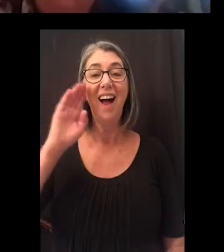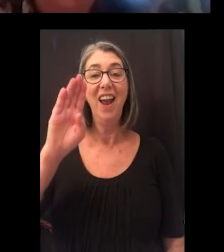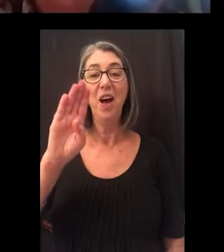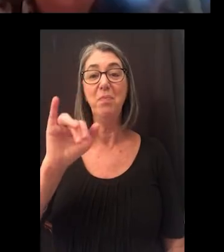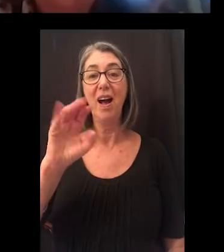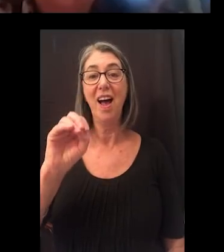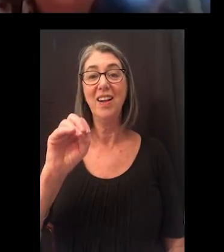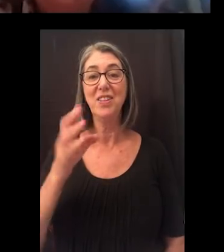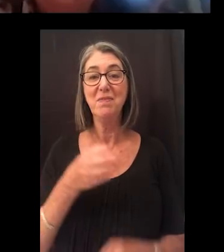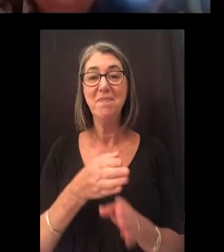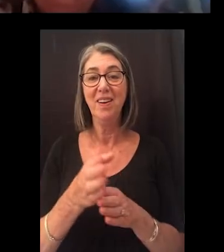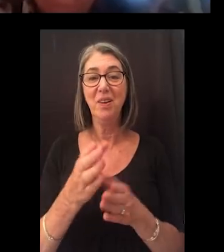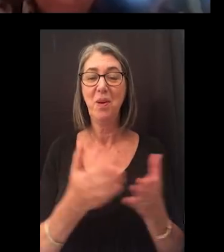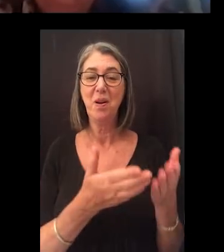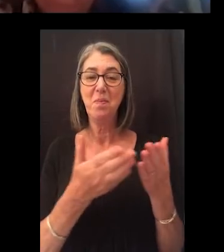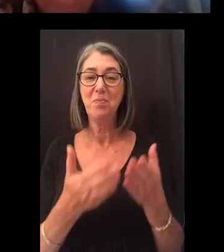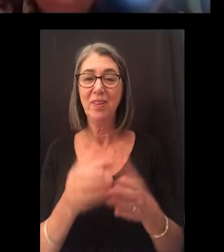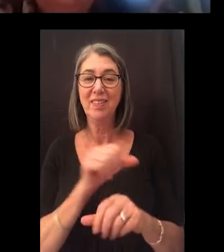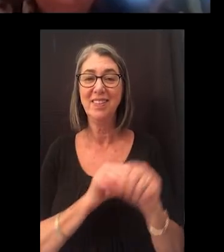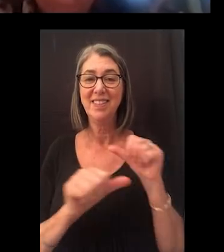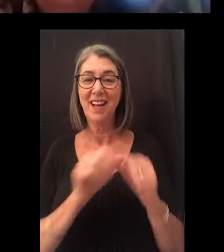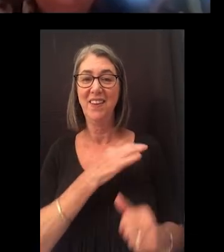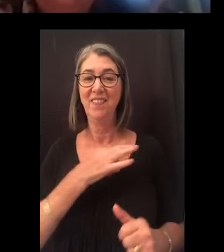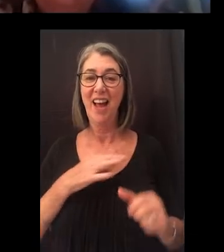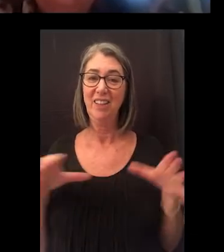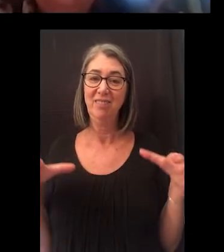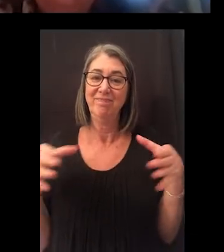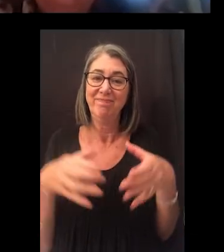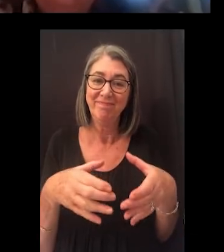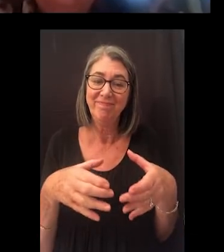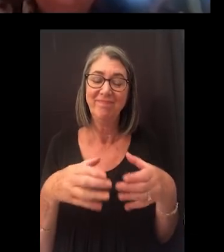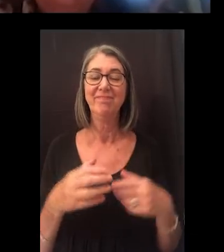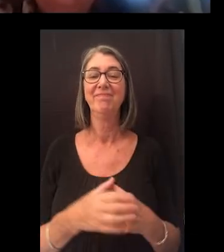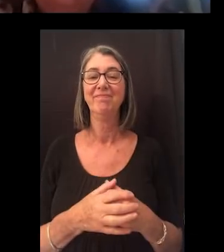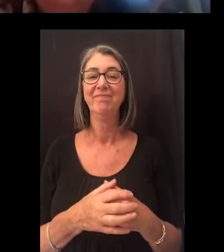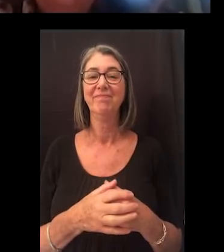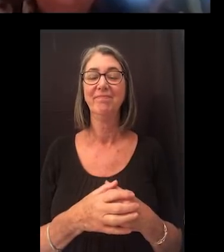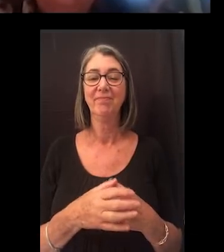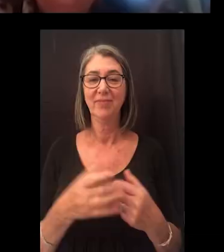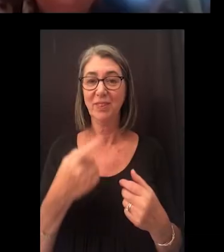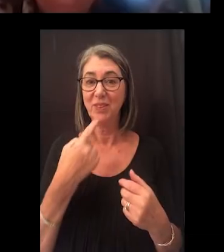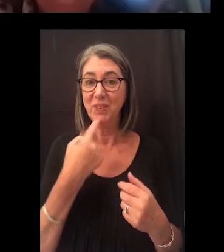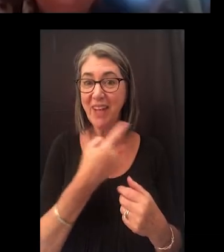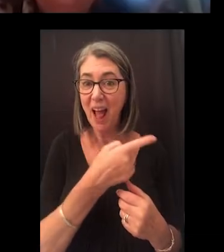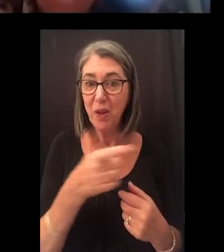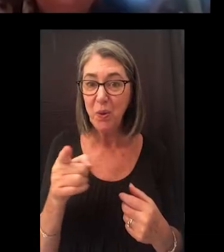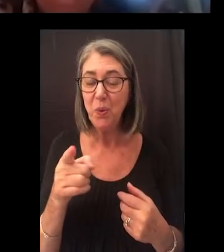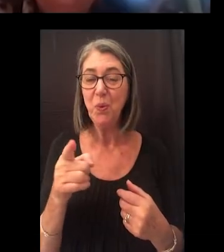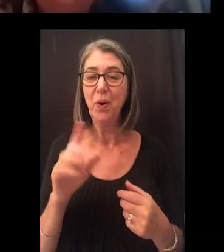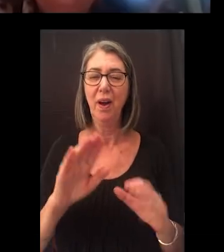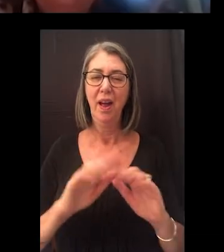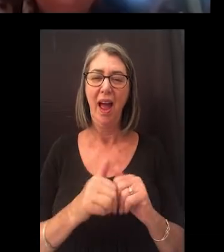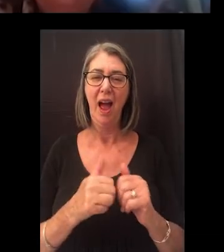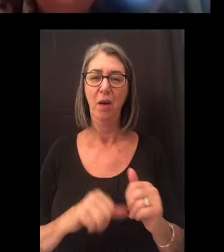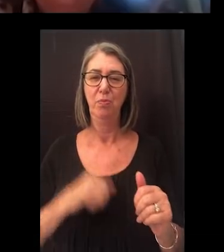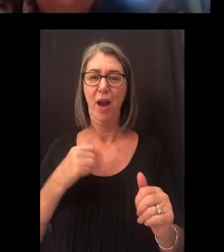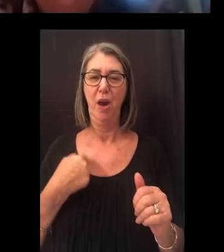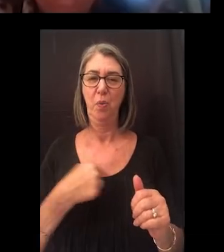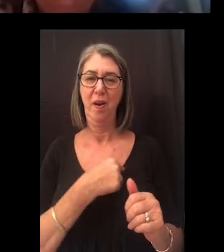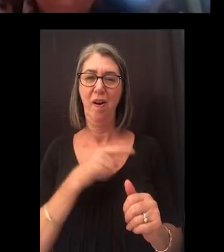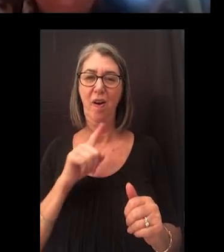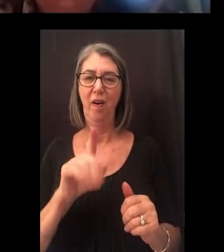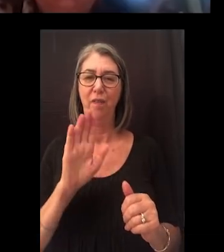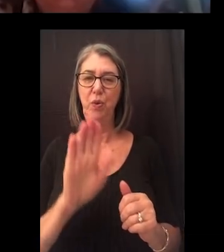Hello, biology majors. I just wanted to bring the science faculty together to tell you